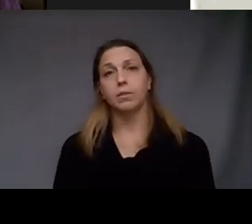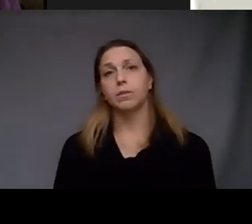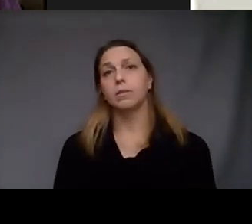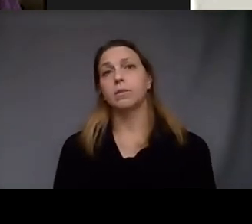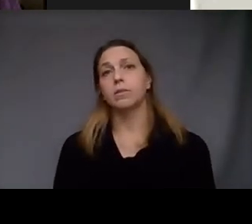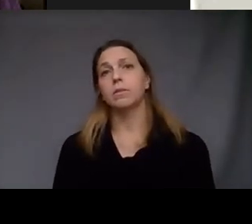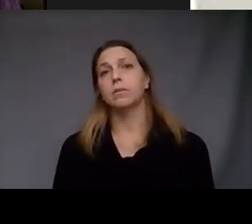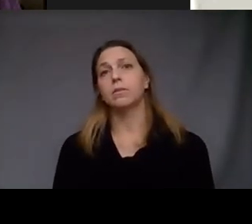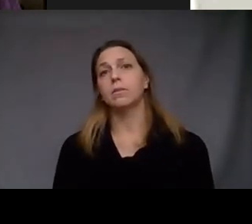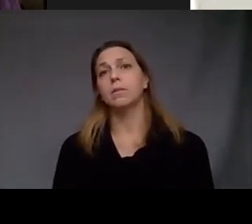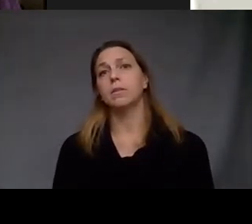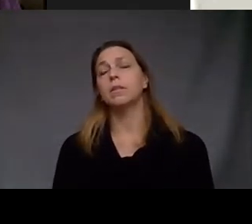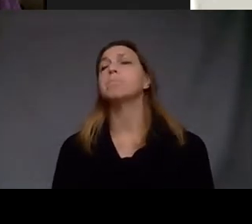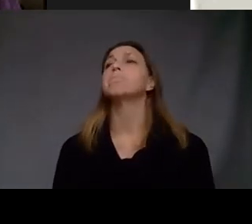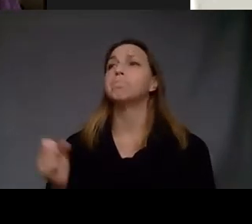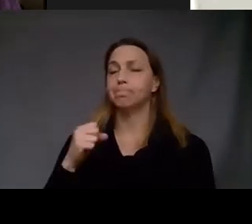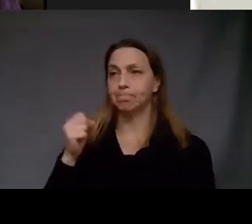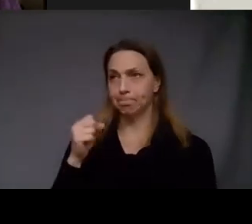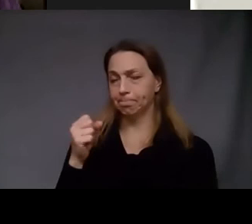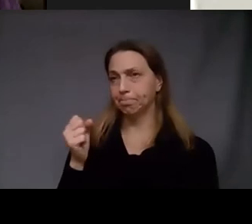yes yes yes think